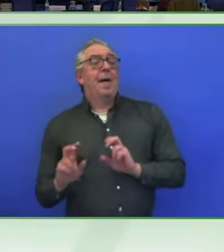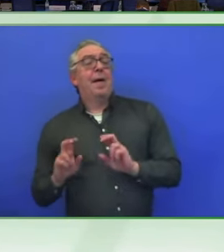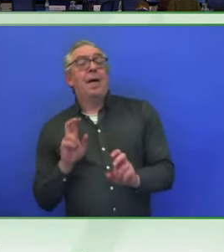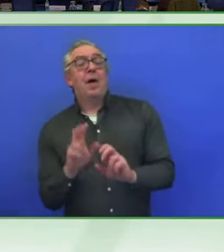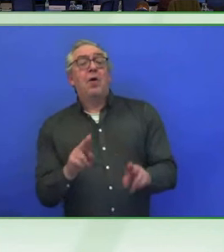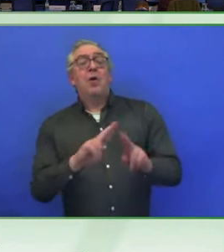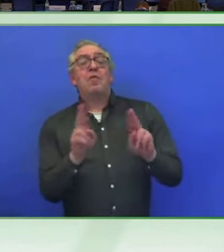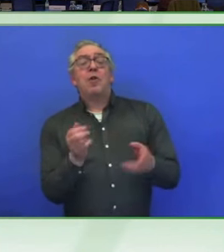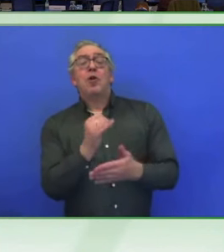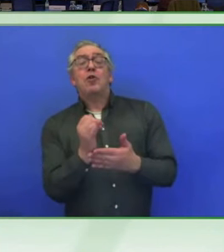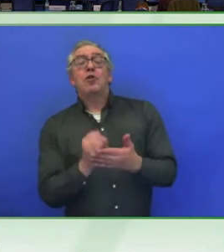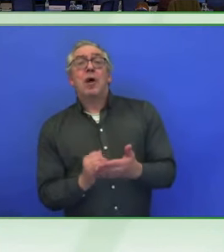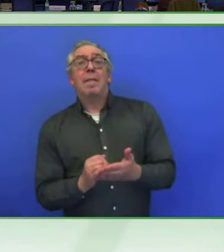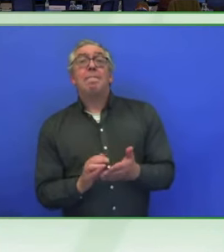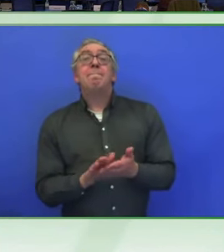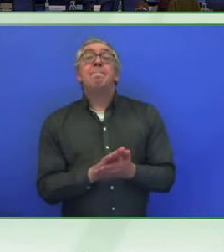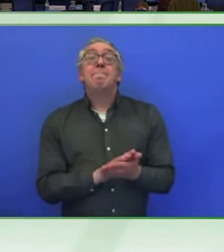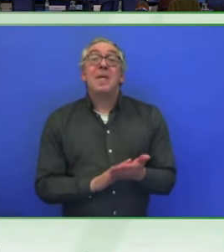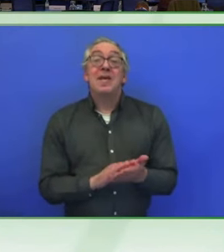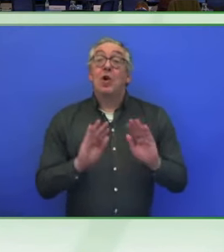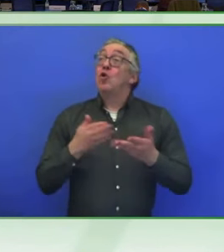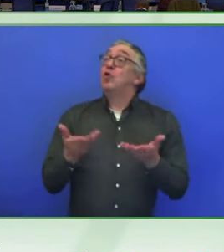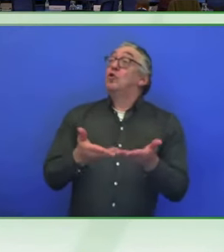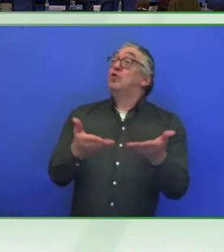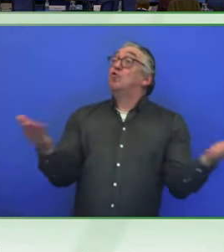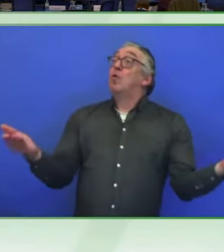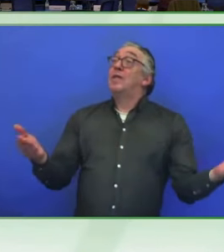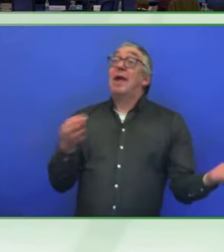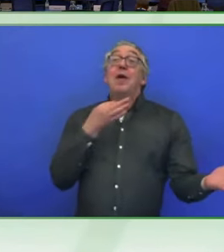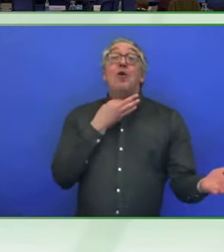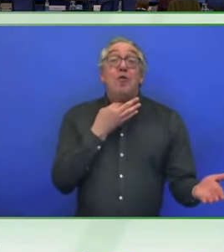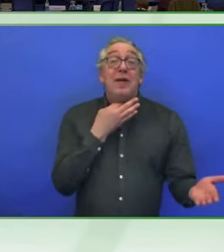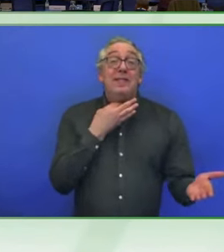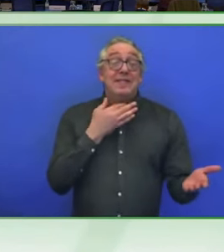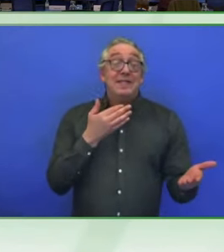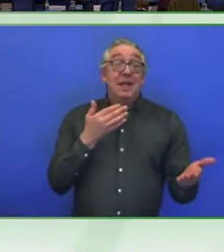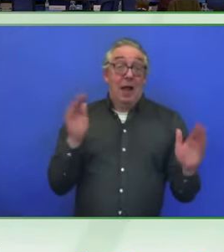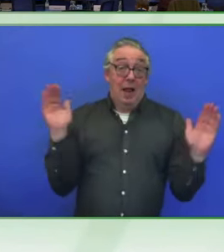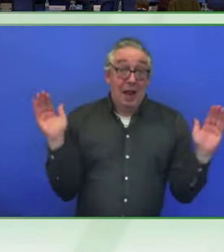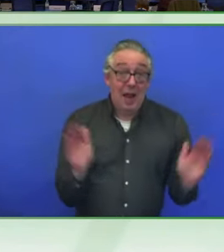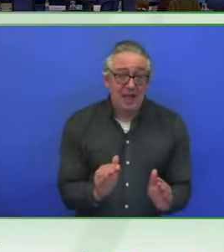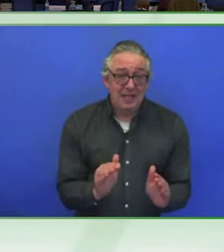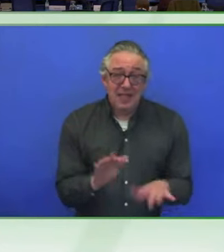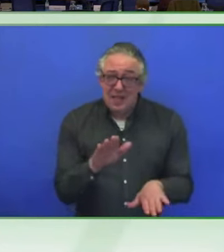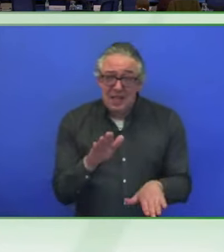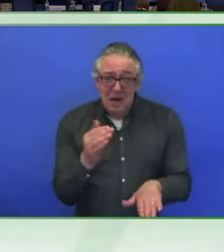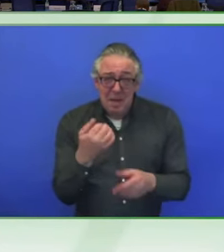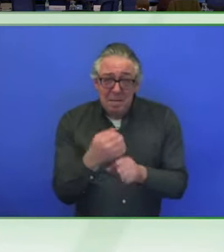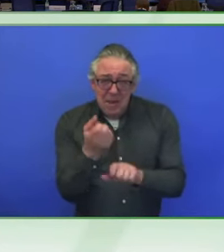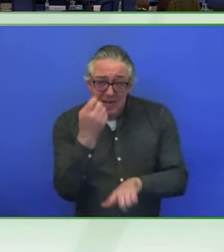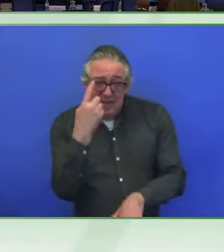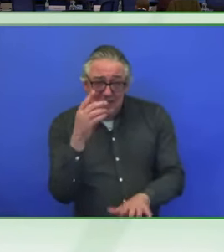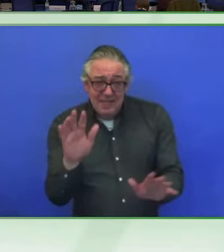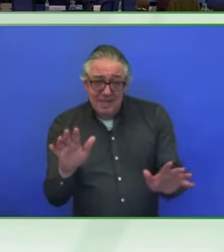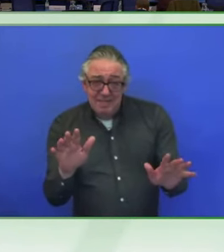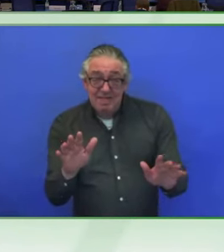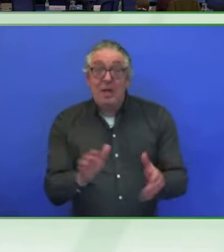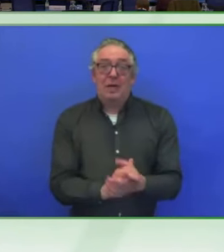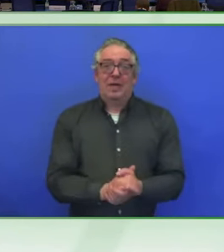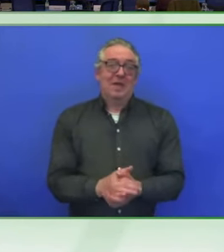for society as a whole. Am I making sense? So that's my third input.